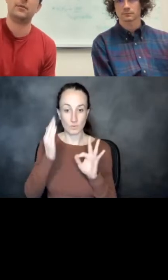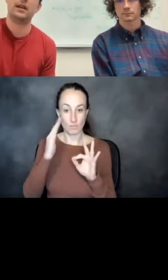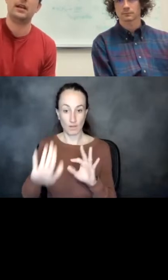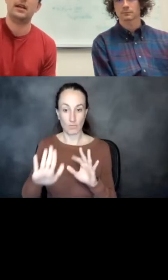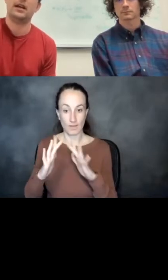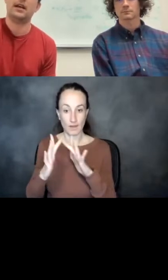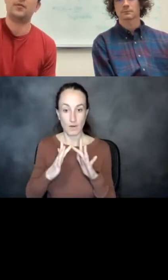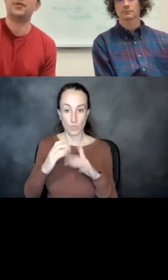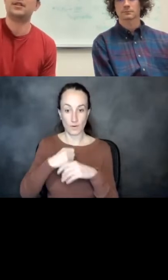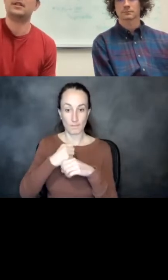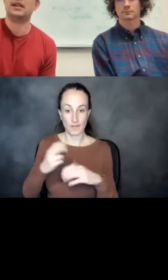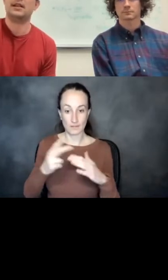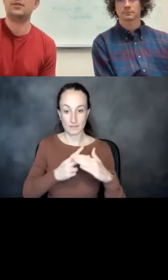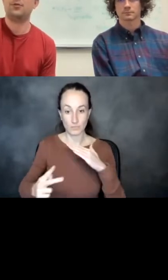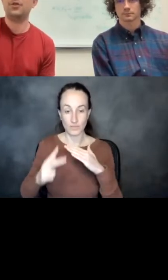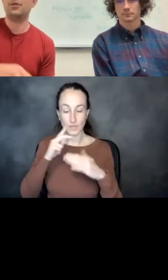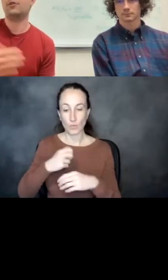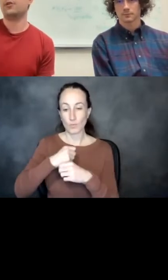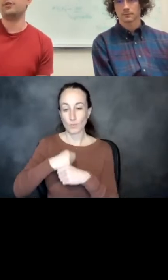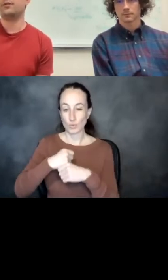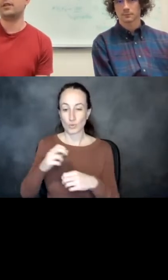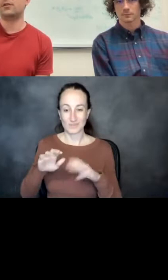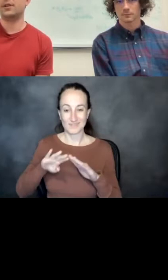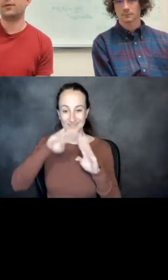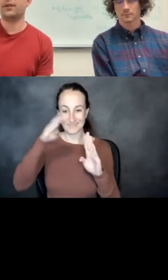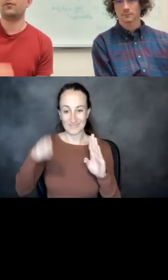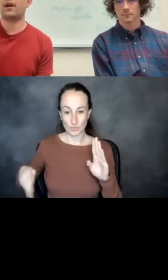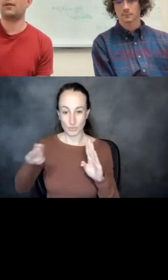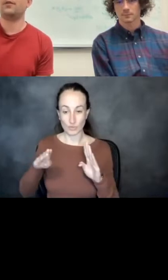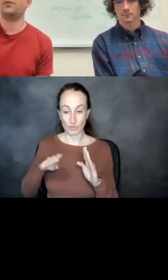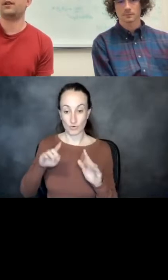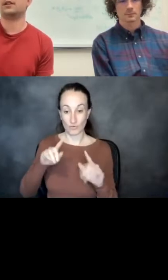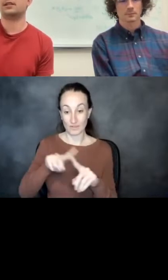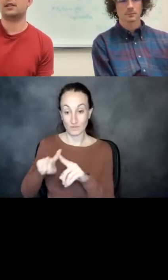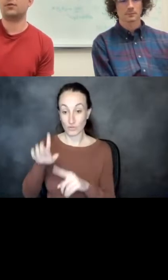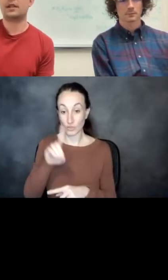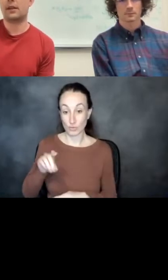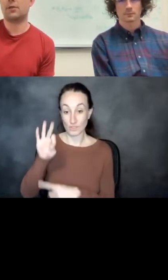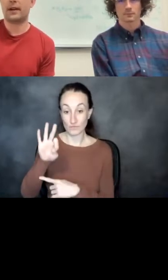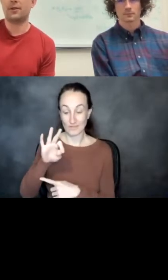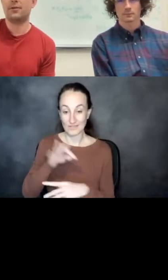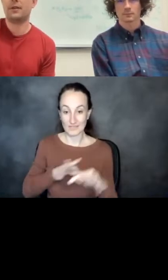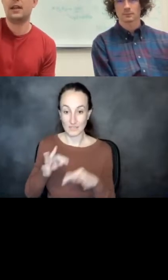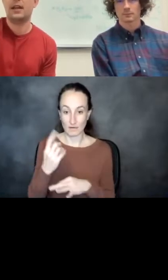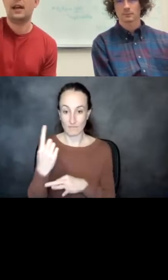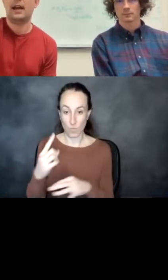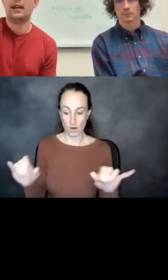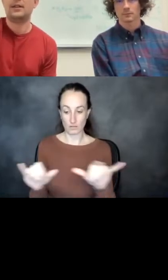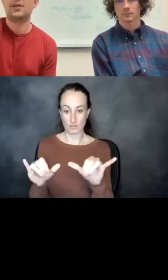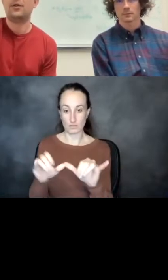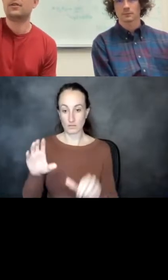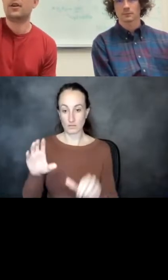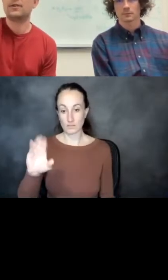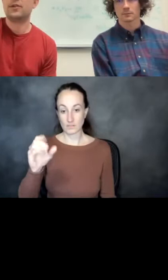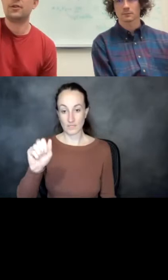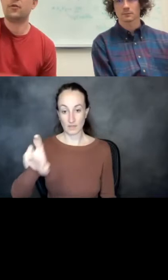makes them…produces a distribution over each of these degrees of freedom rather than predicting a single scalar value. And